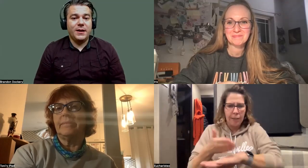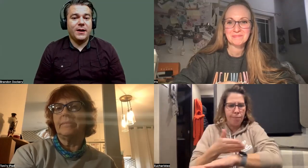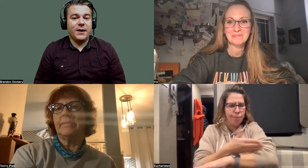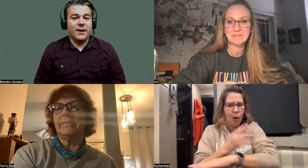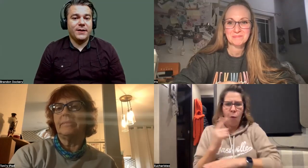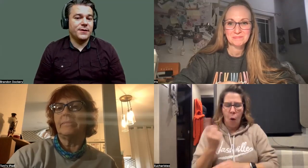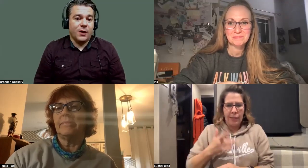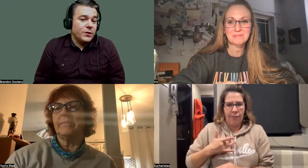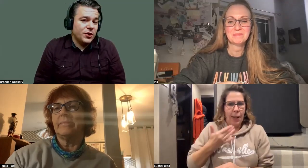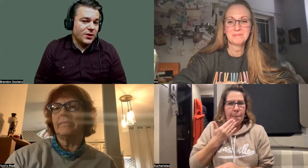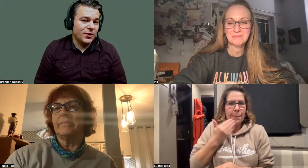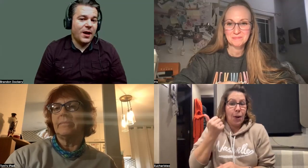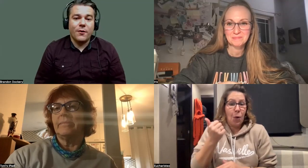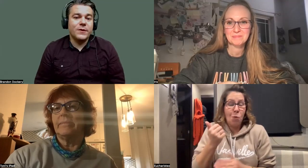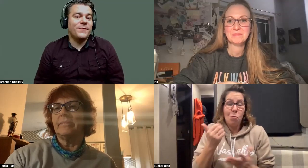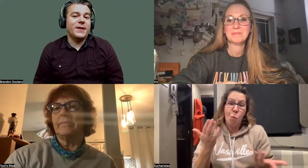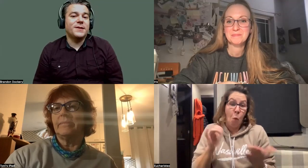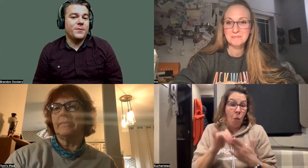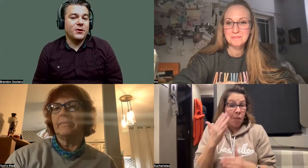body is always changing.